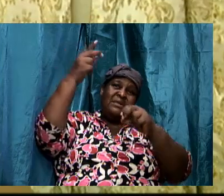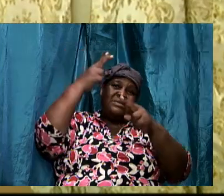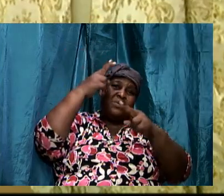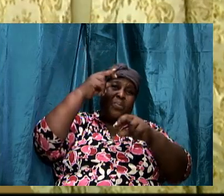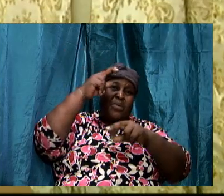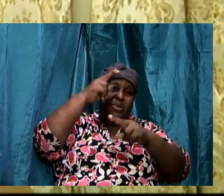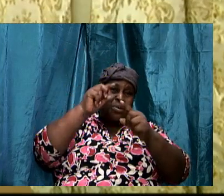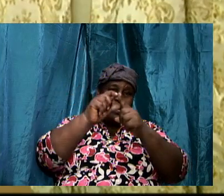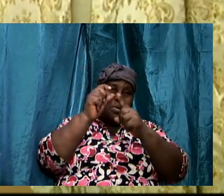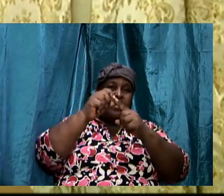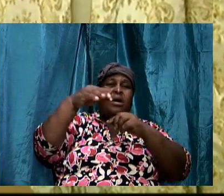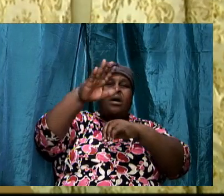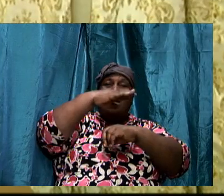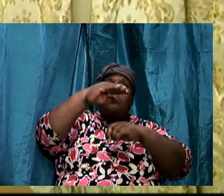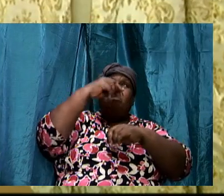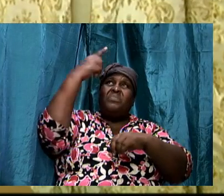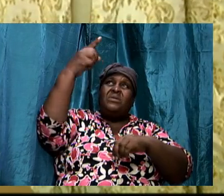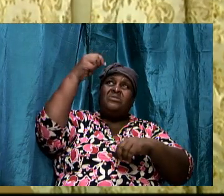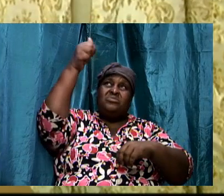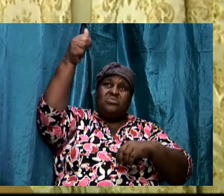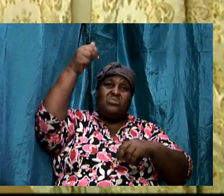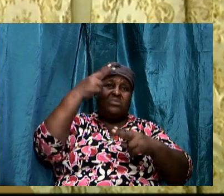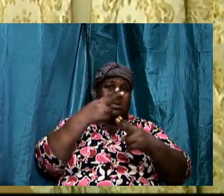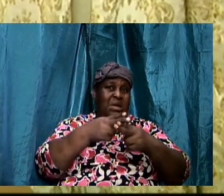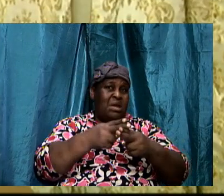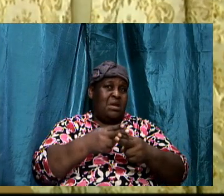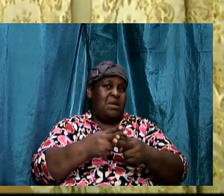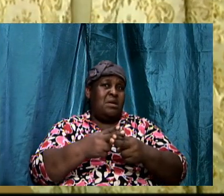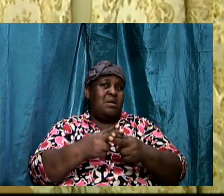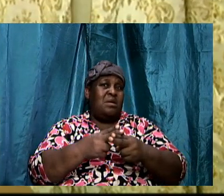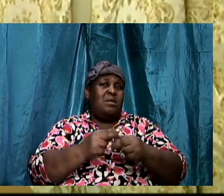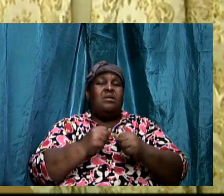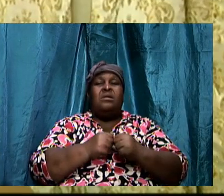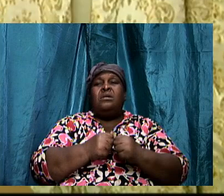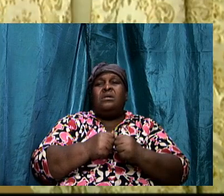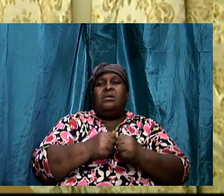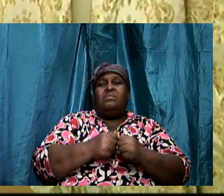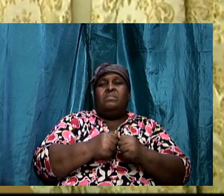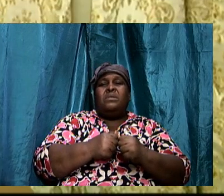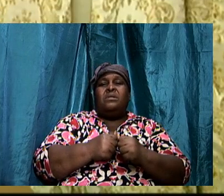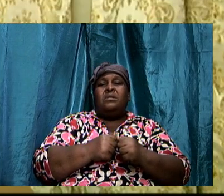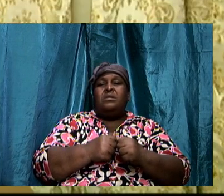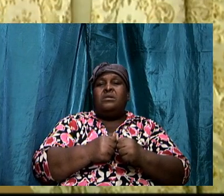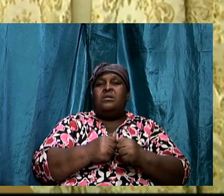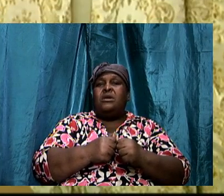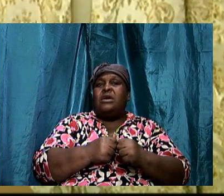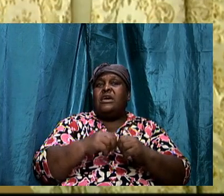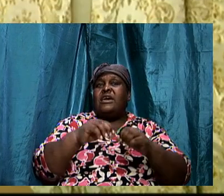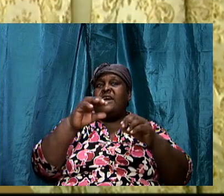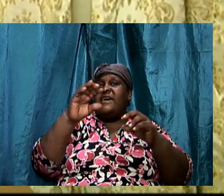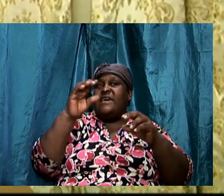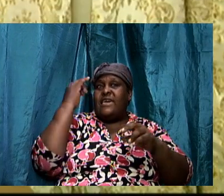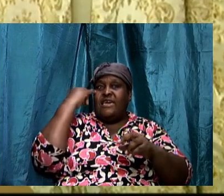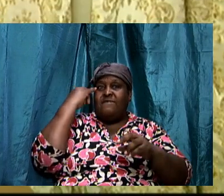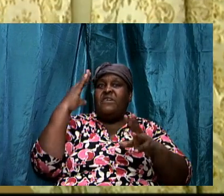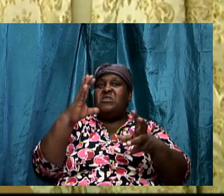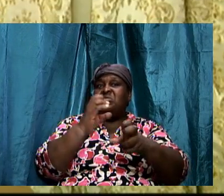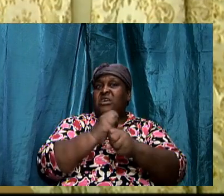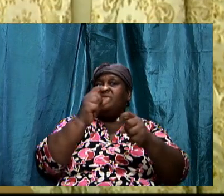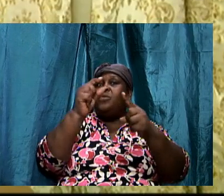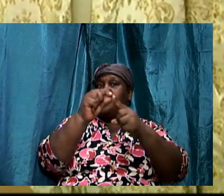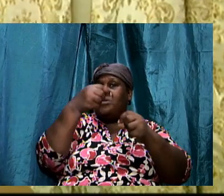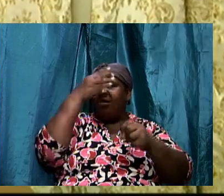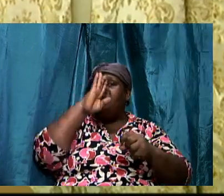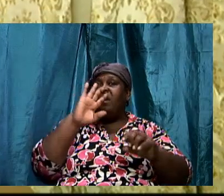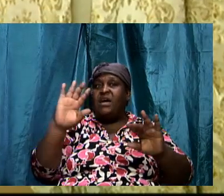brothers and sisters, if we therefore treat His words lightly, If we